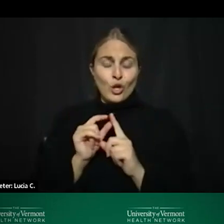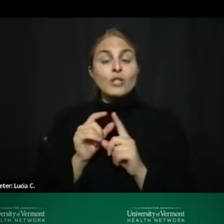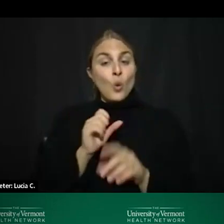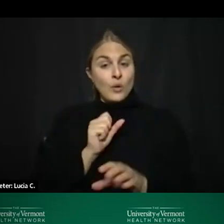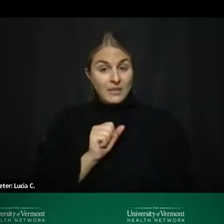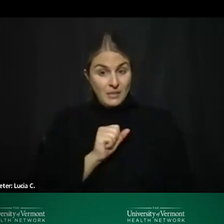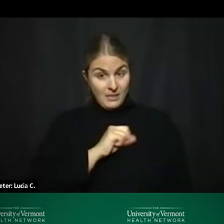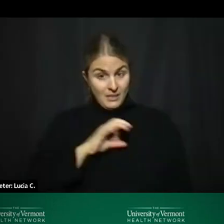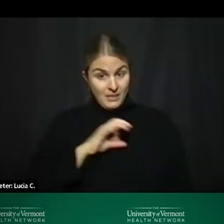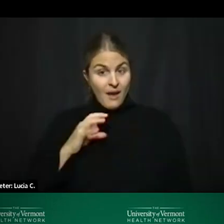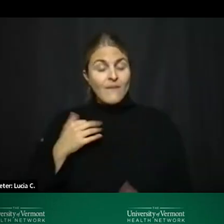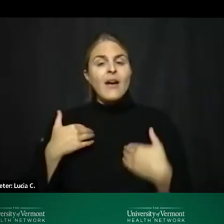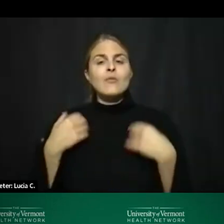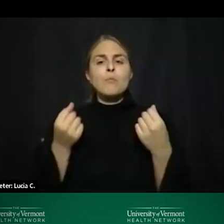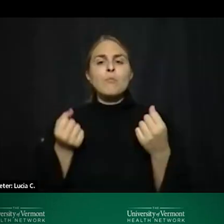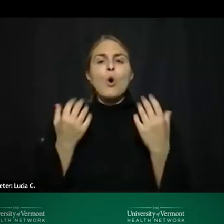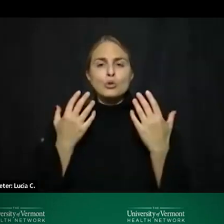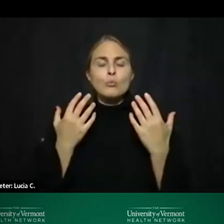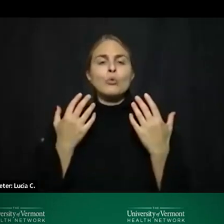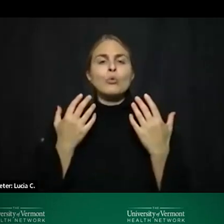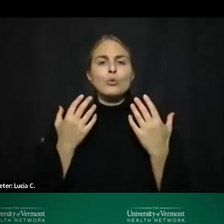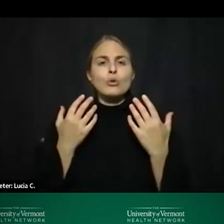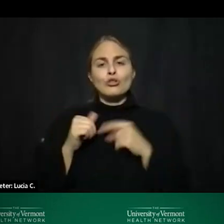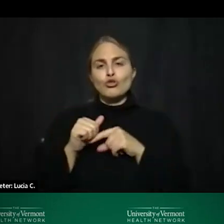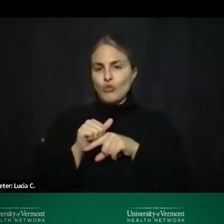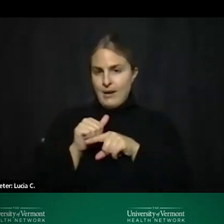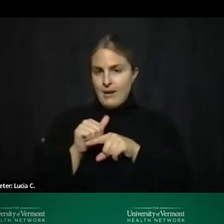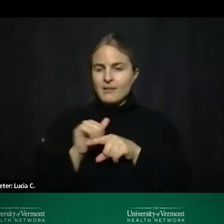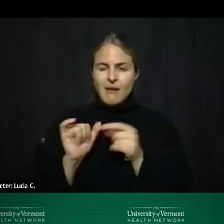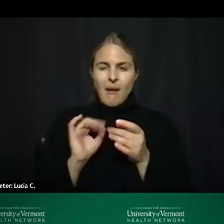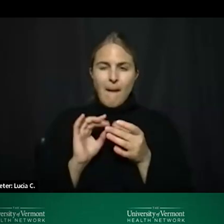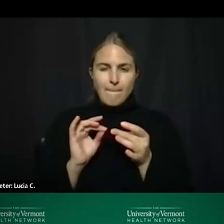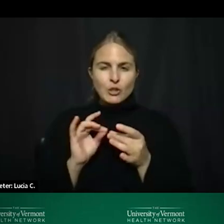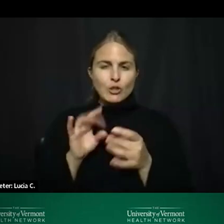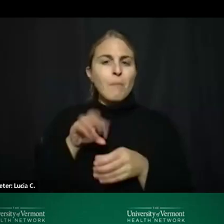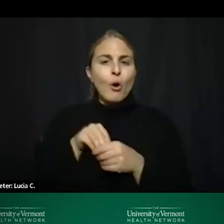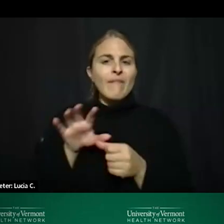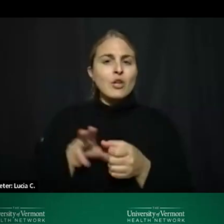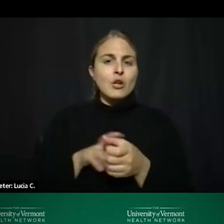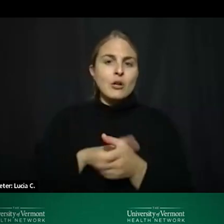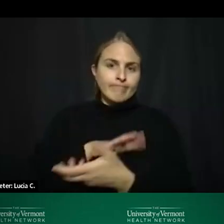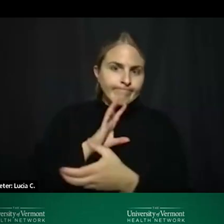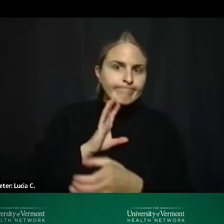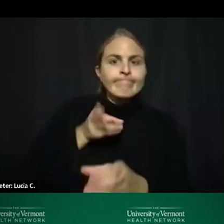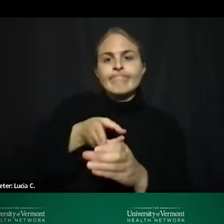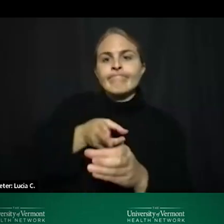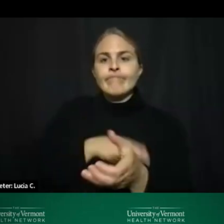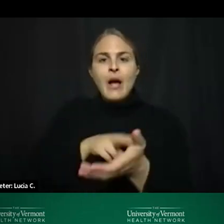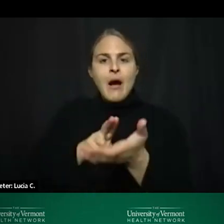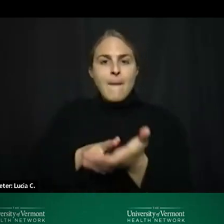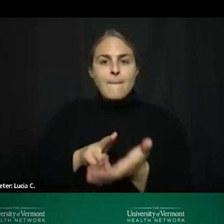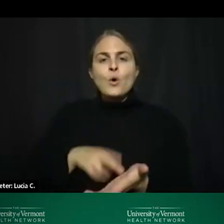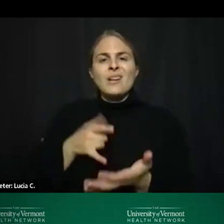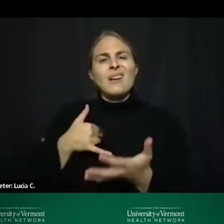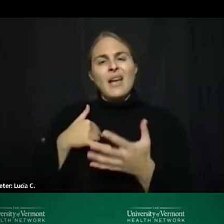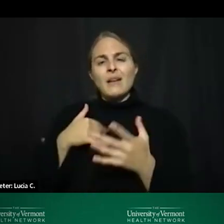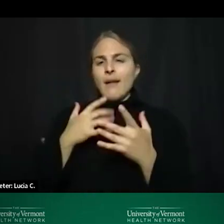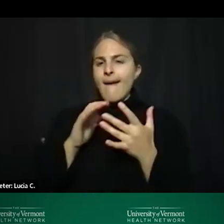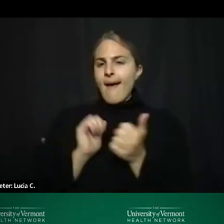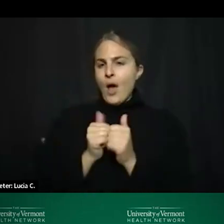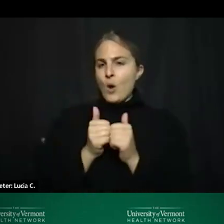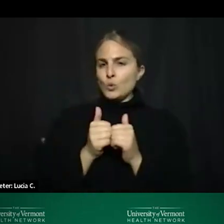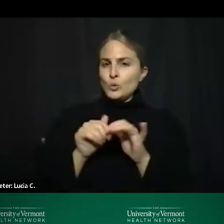have multiple um trainings as part of their onboarding in safety practices